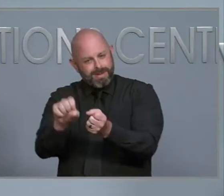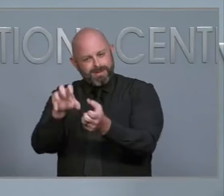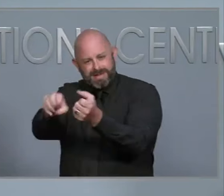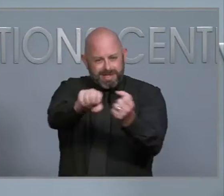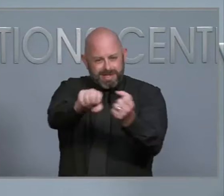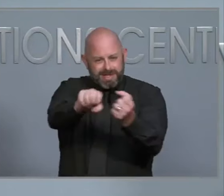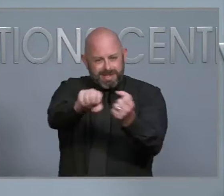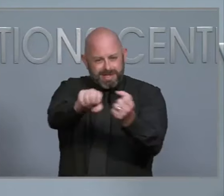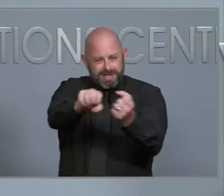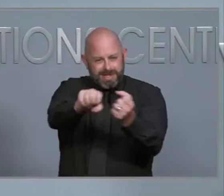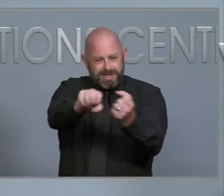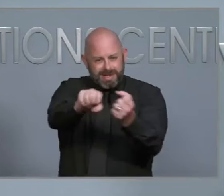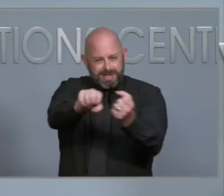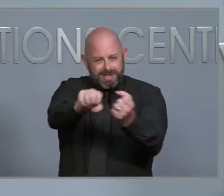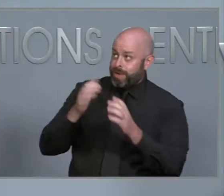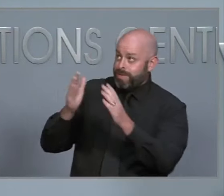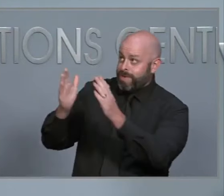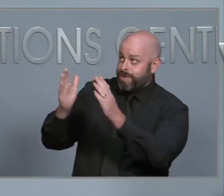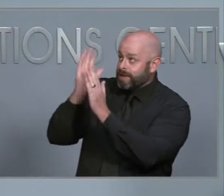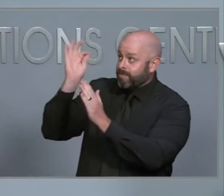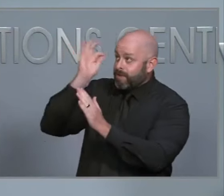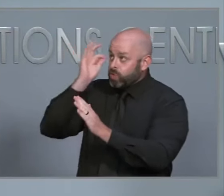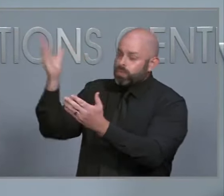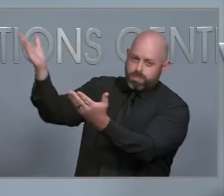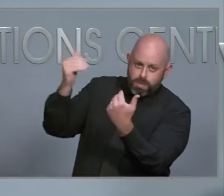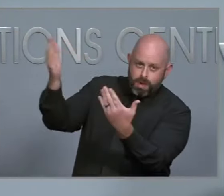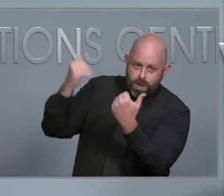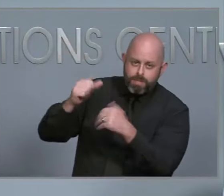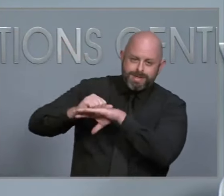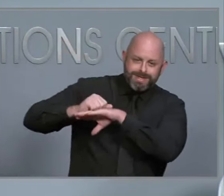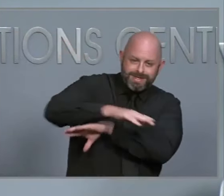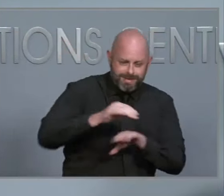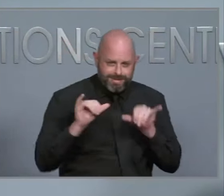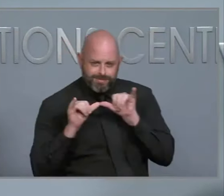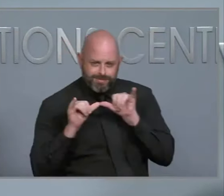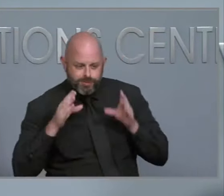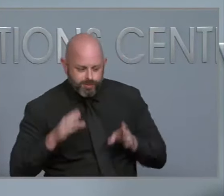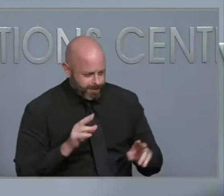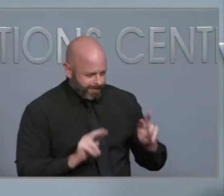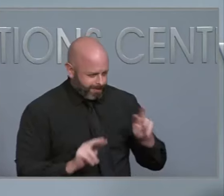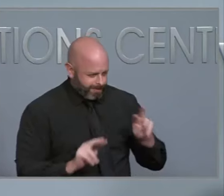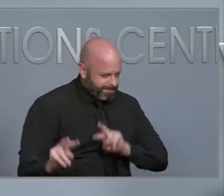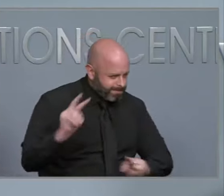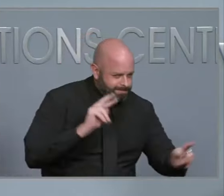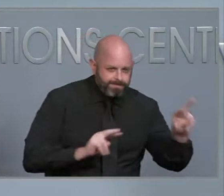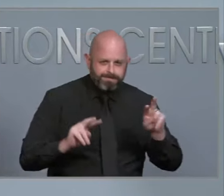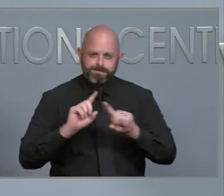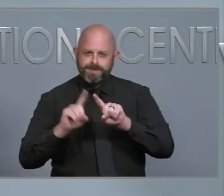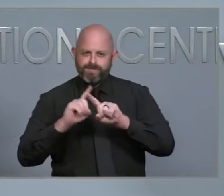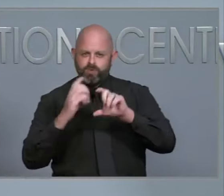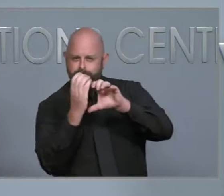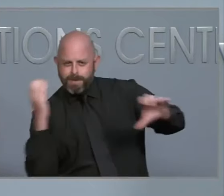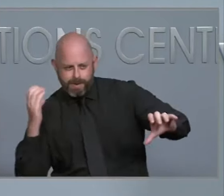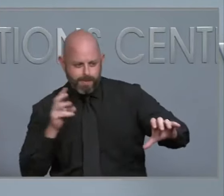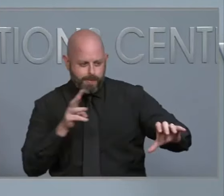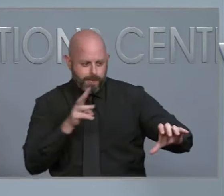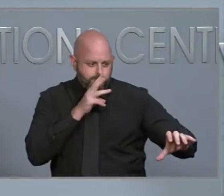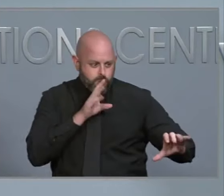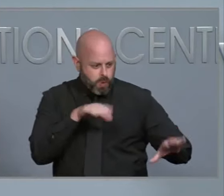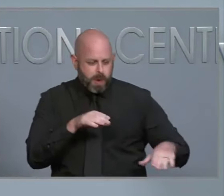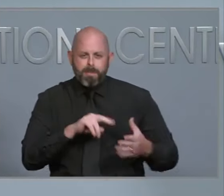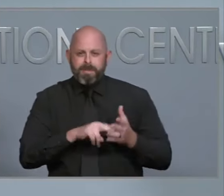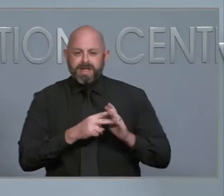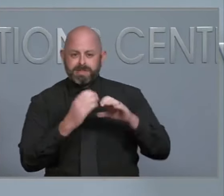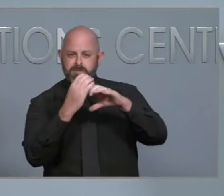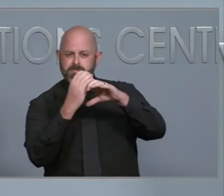engineering evaluation, scoping some of those projects to determine whether this is a simple repair that's going to be needed or